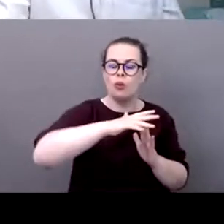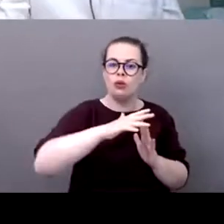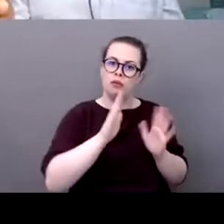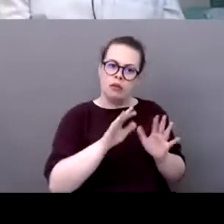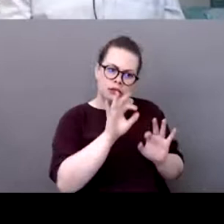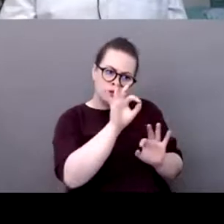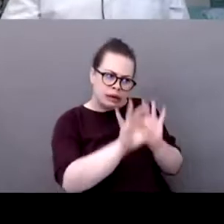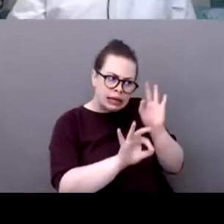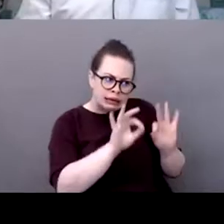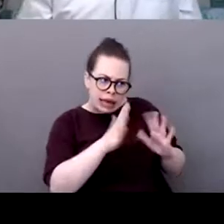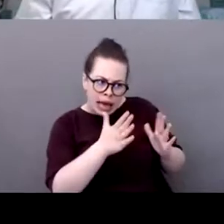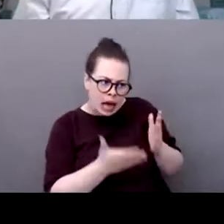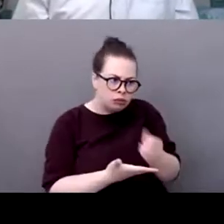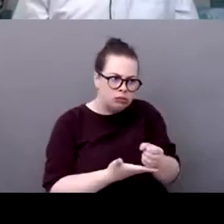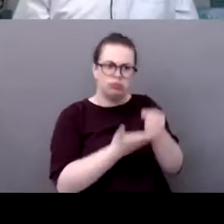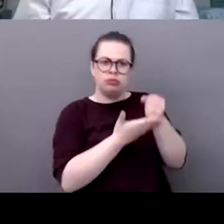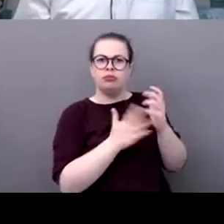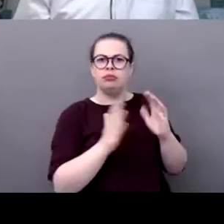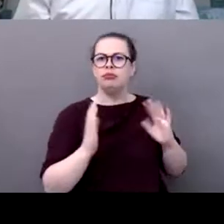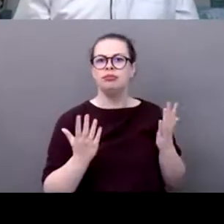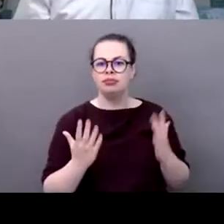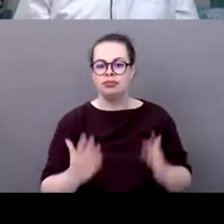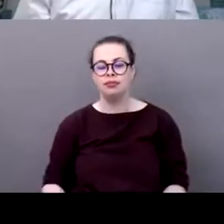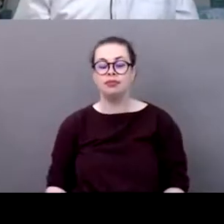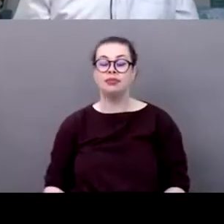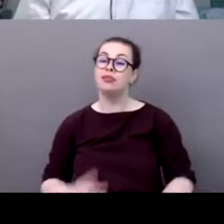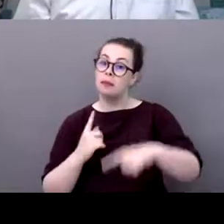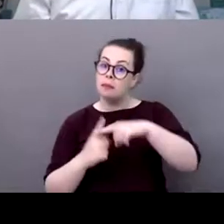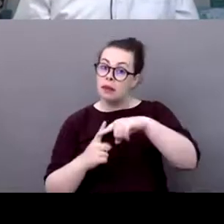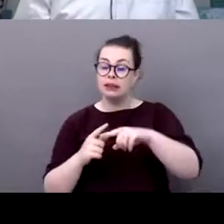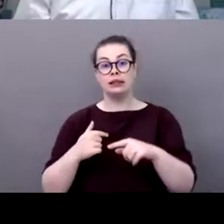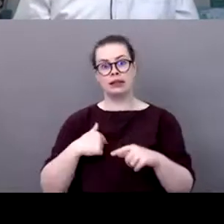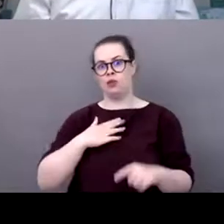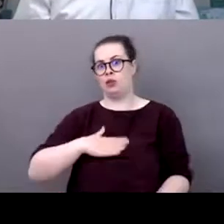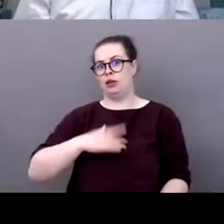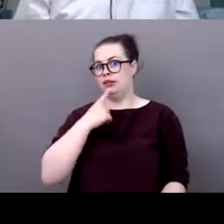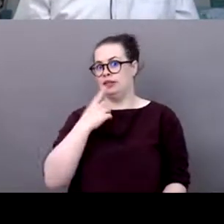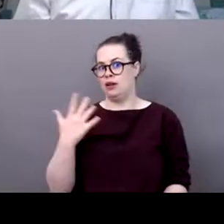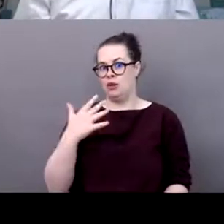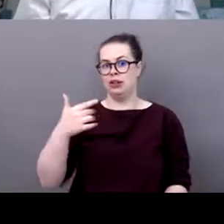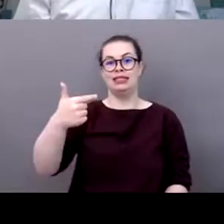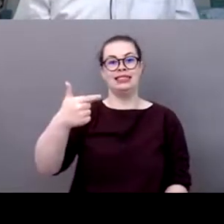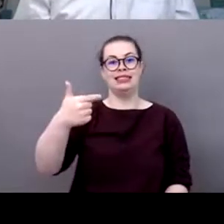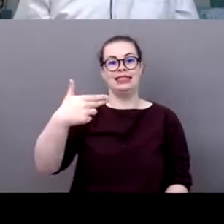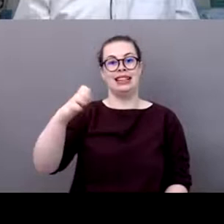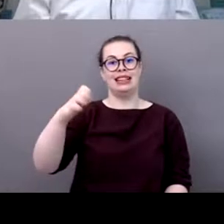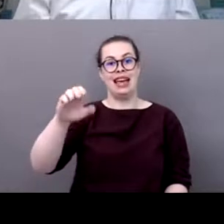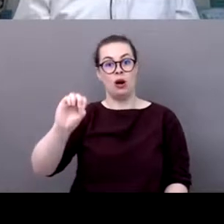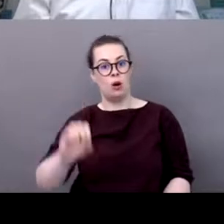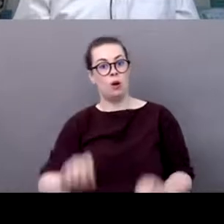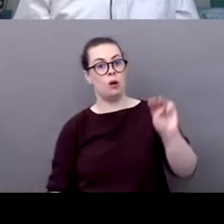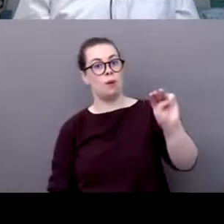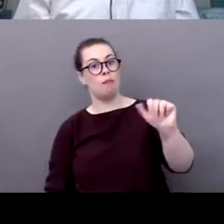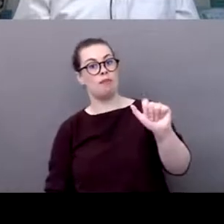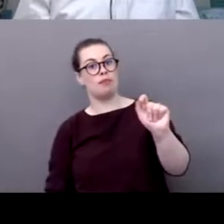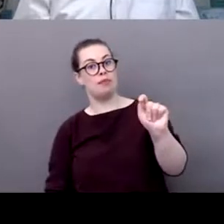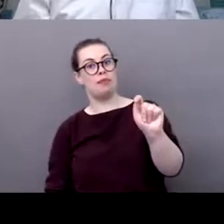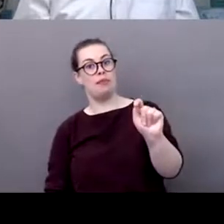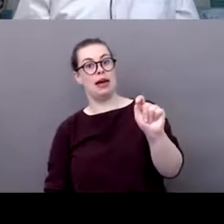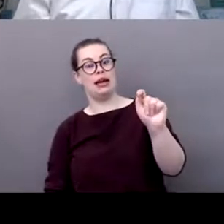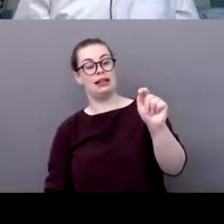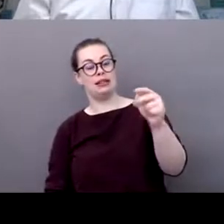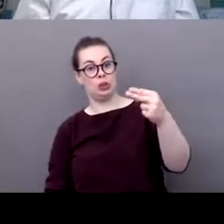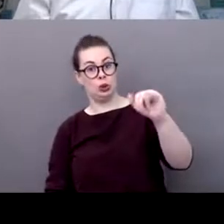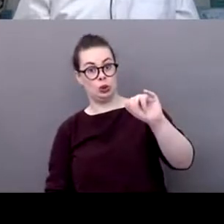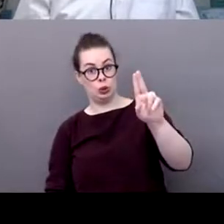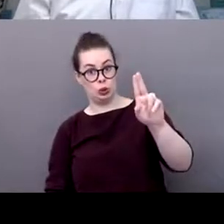really talking about you know the work that theo and mature are doing one of the key issues and opportunities for sports is to